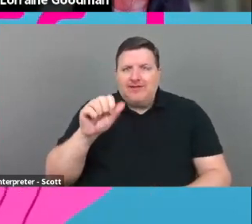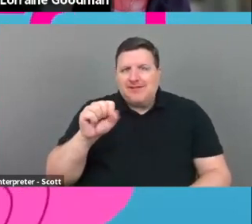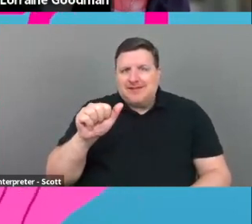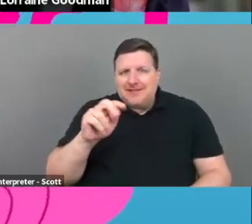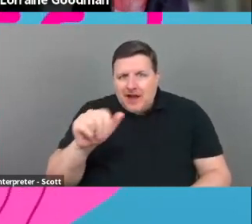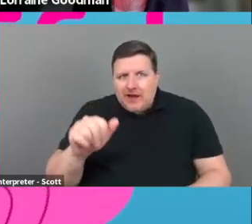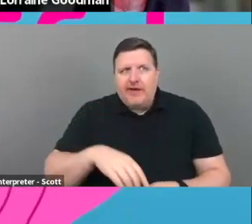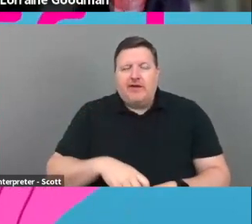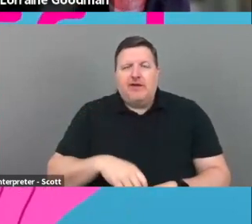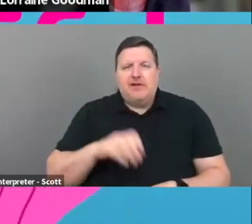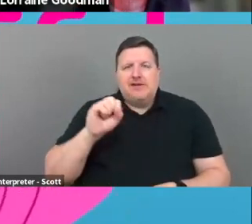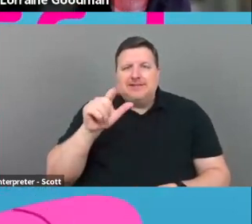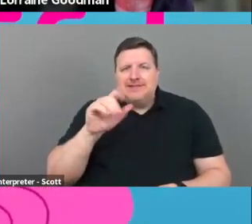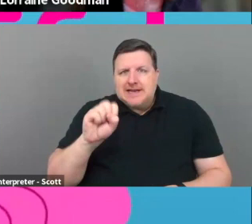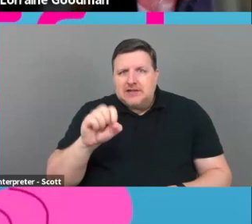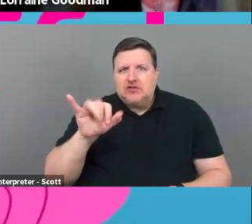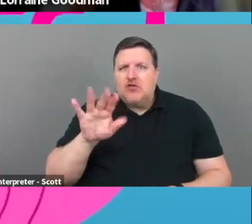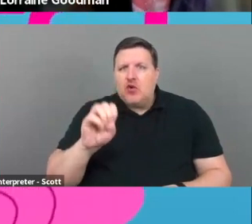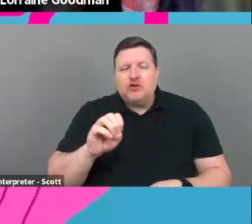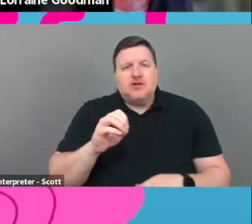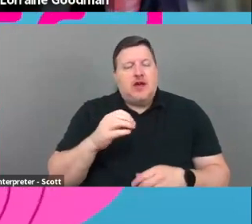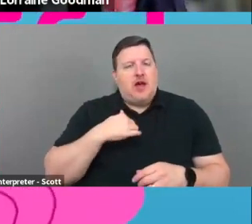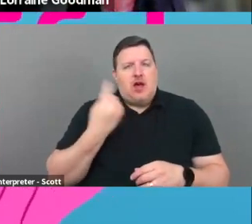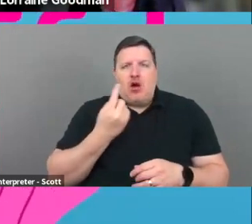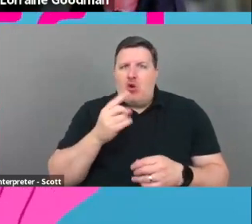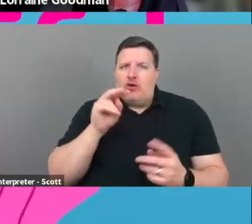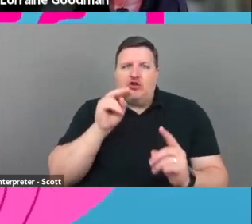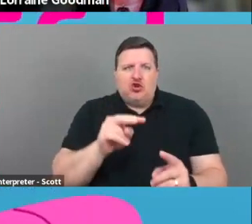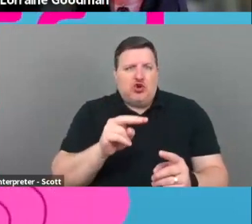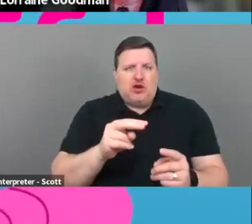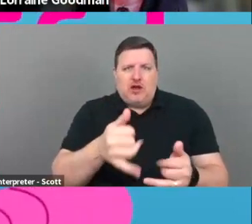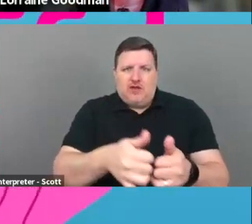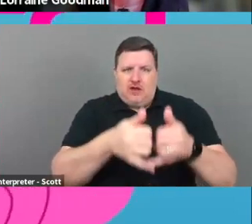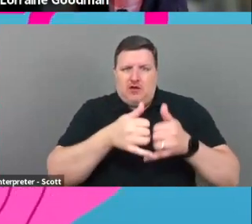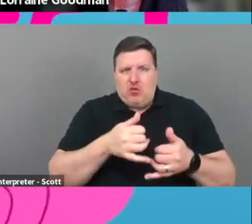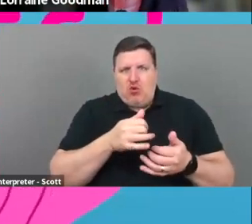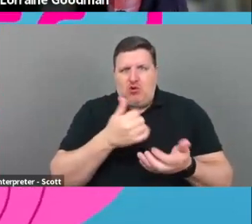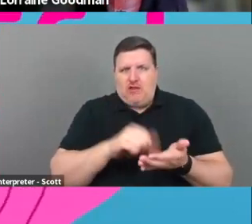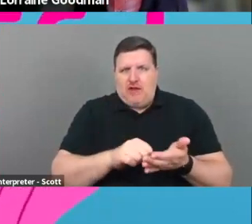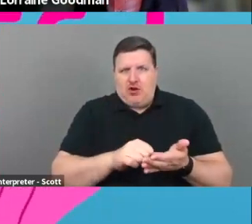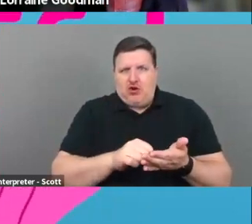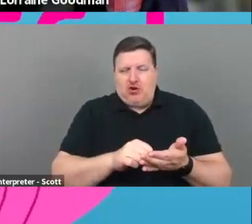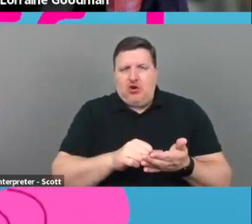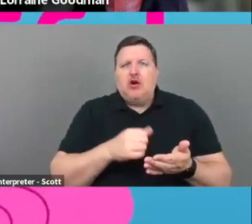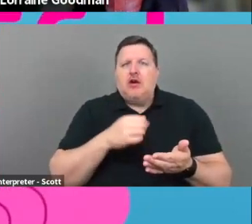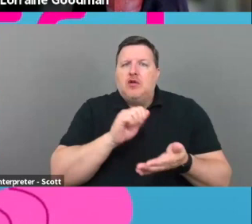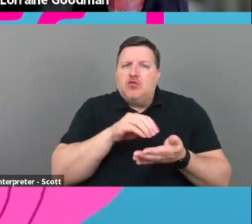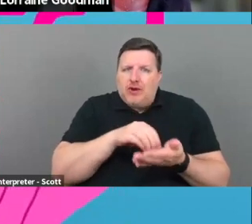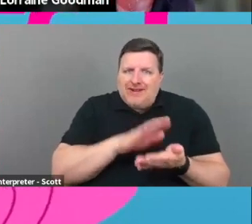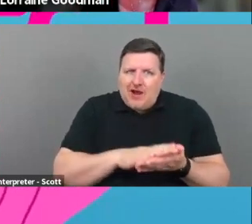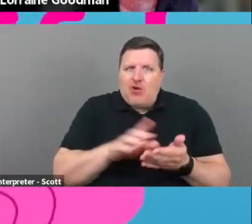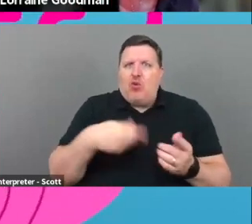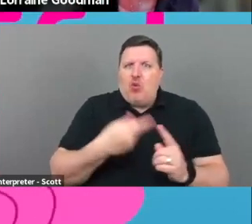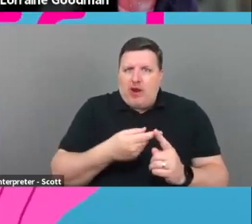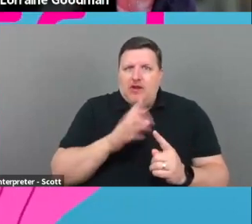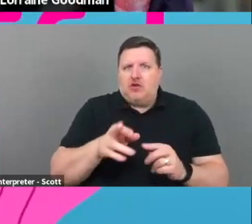um, Salesforce, I always immediately look at the award letter and write down when your deliverables are due. When